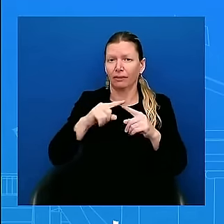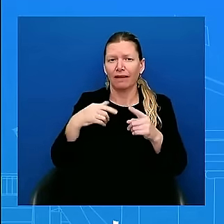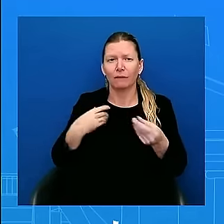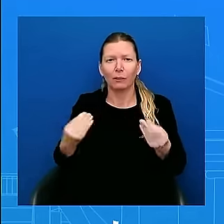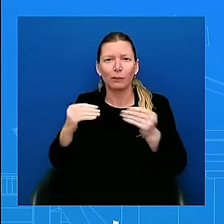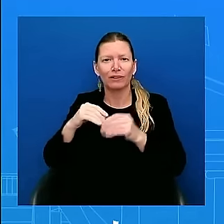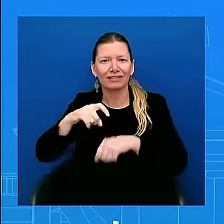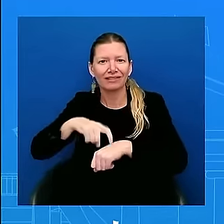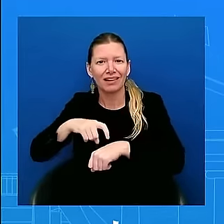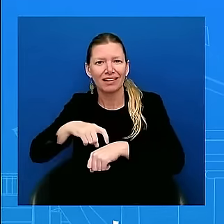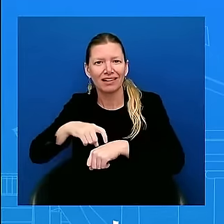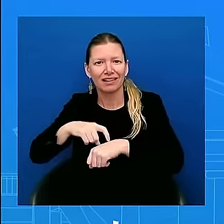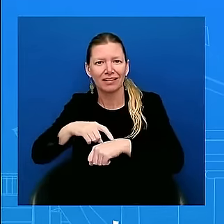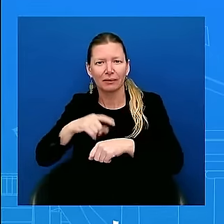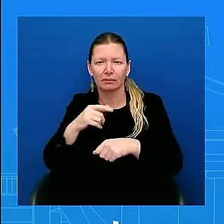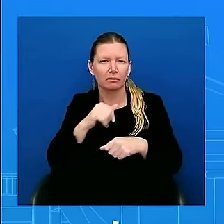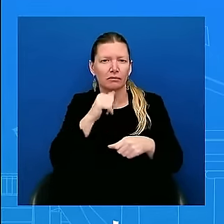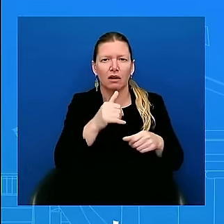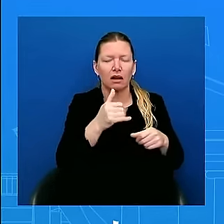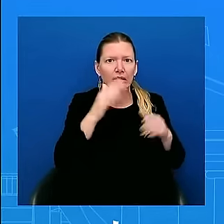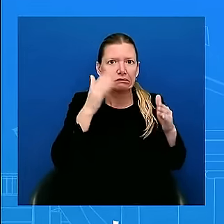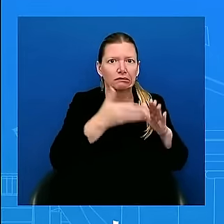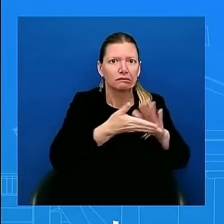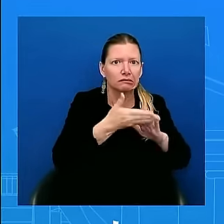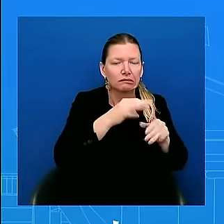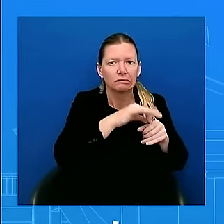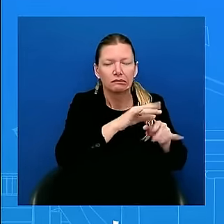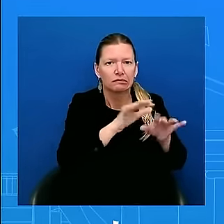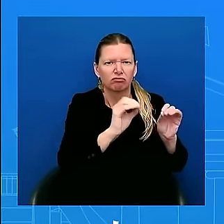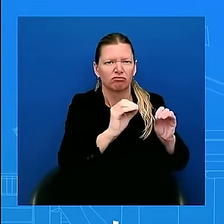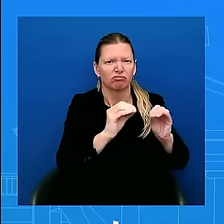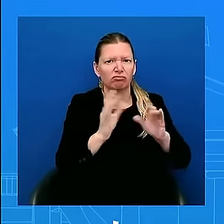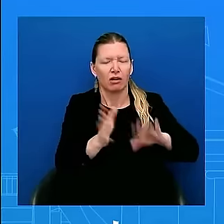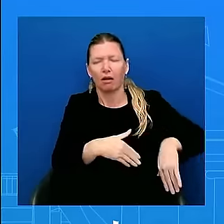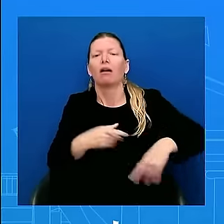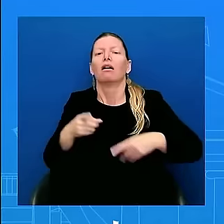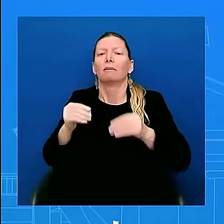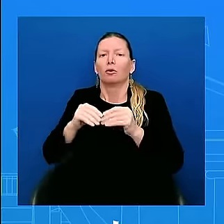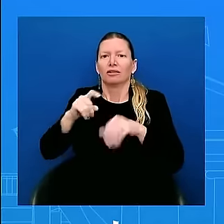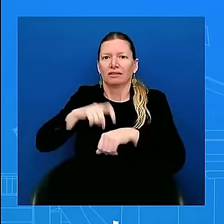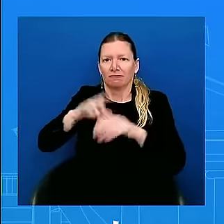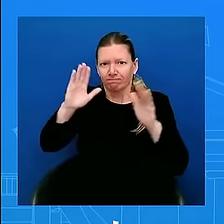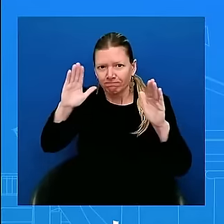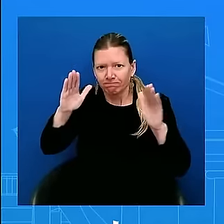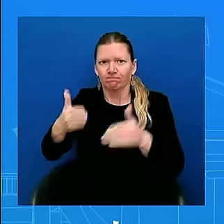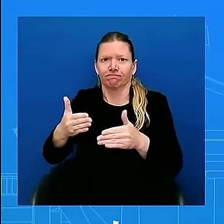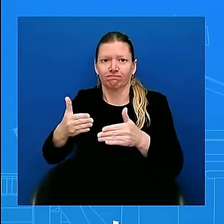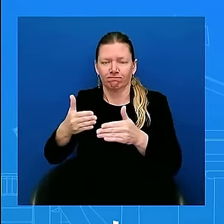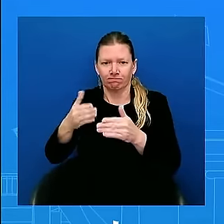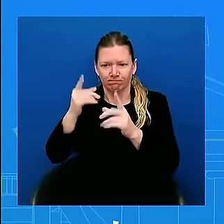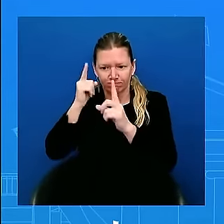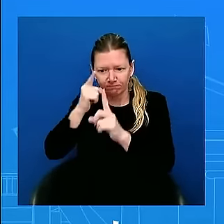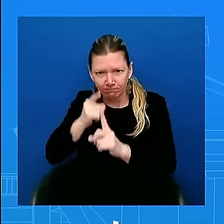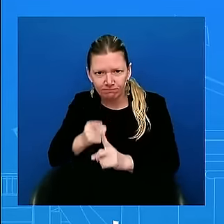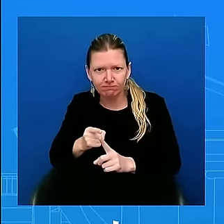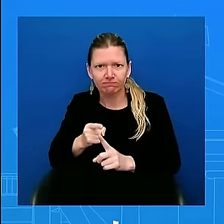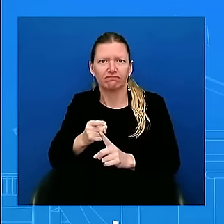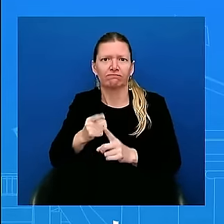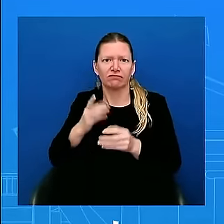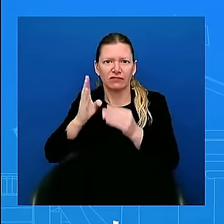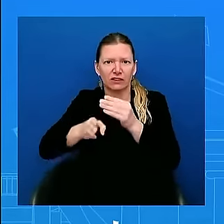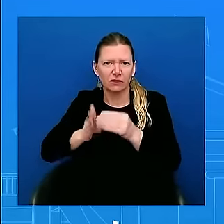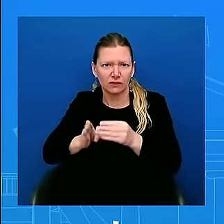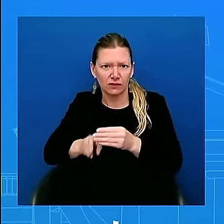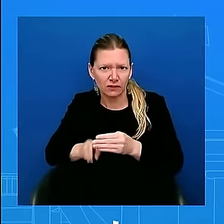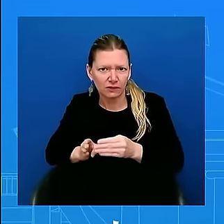and solely focused on being president and what that means and for the American people and delivering and building on unprecedented successes